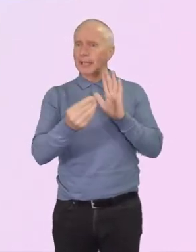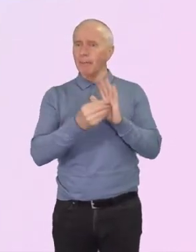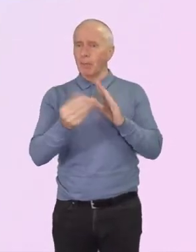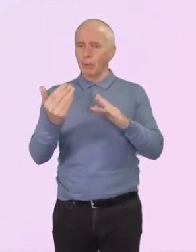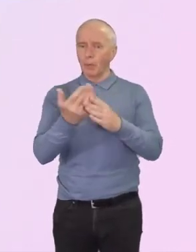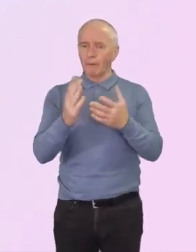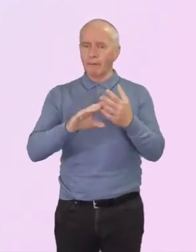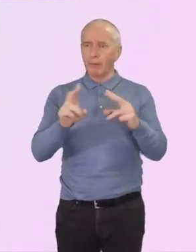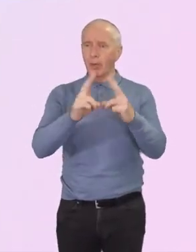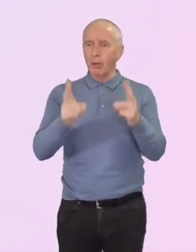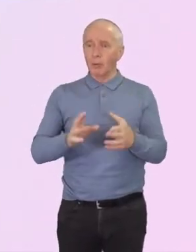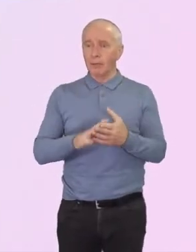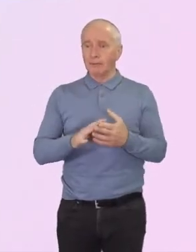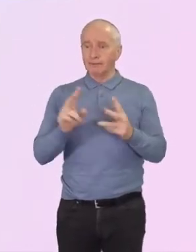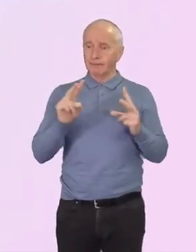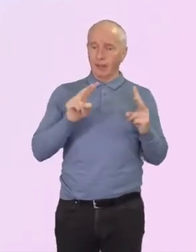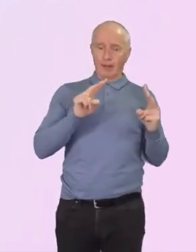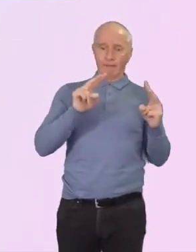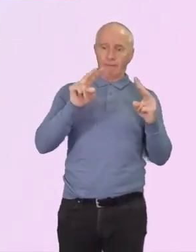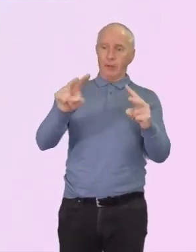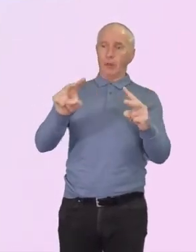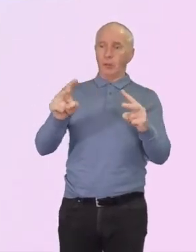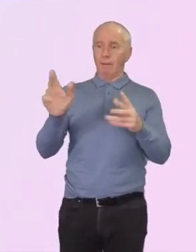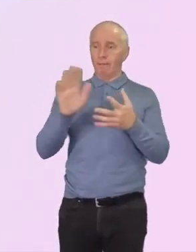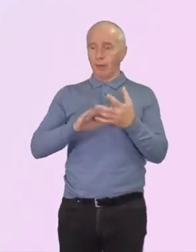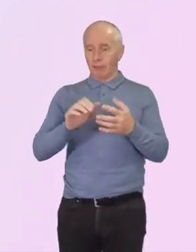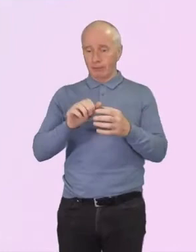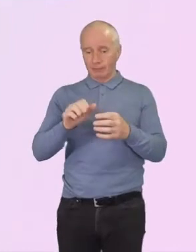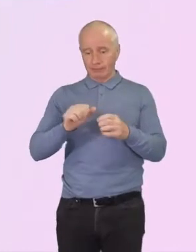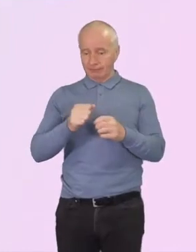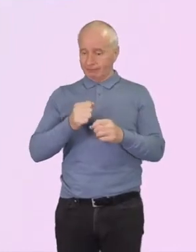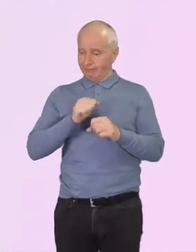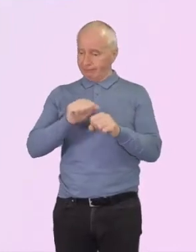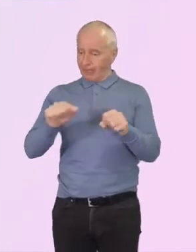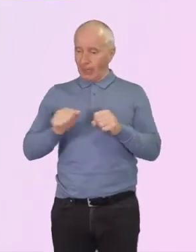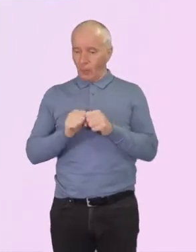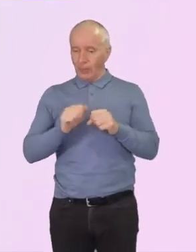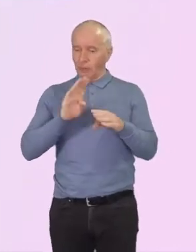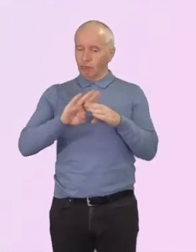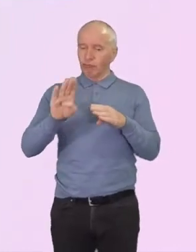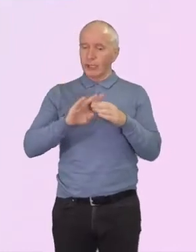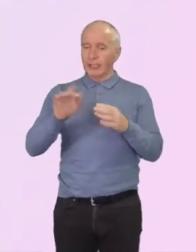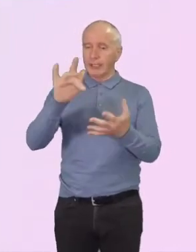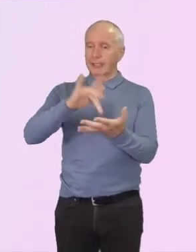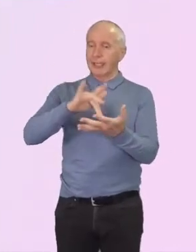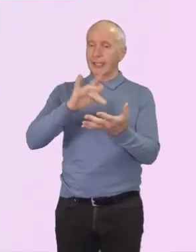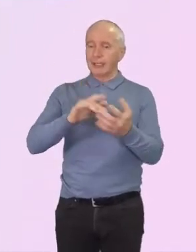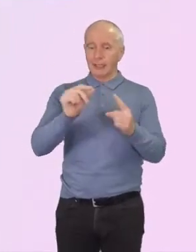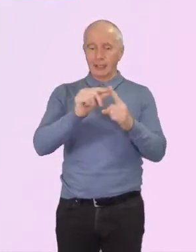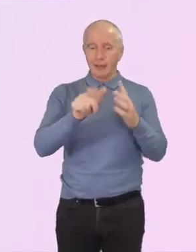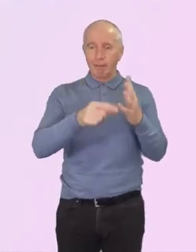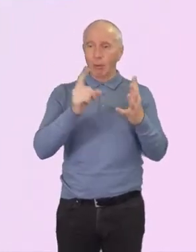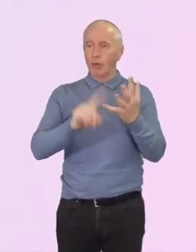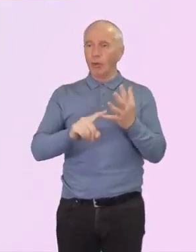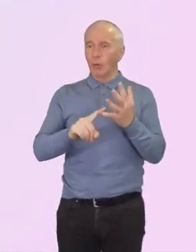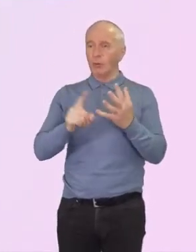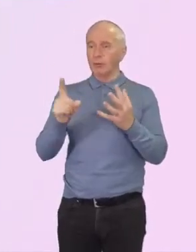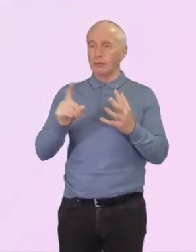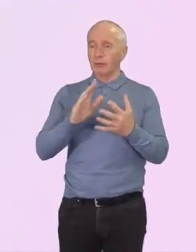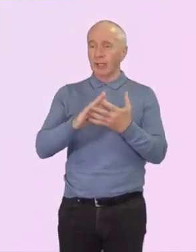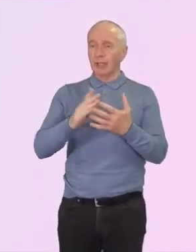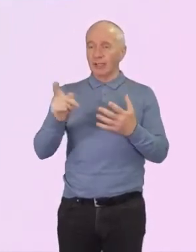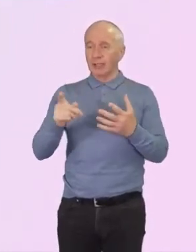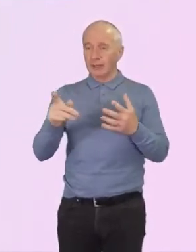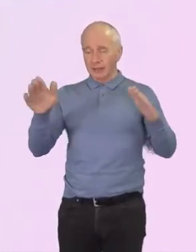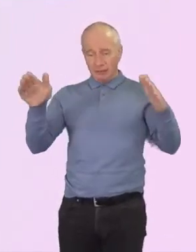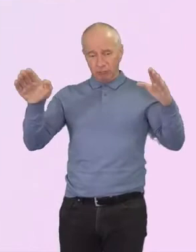looking at the view from the back of our training centre in Peru from last April. We can see smoke filling up the valley